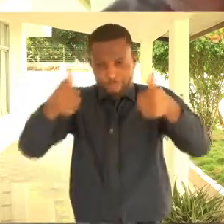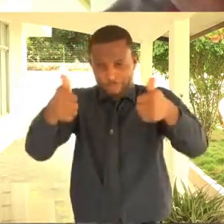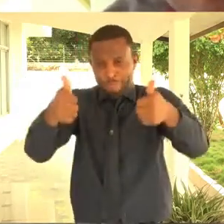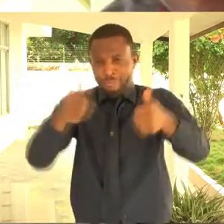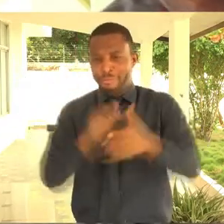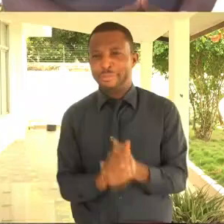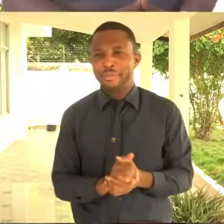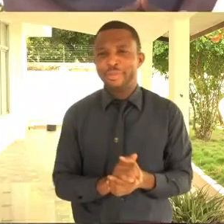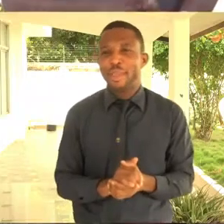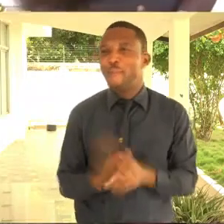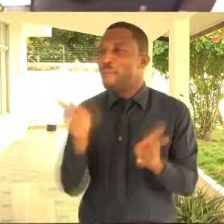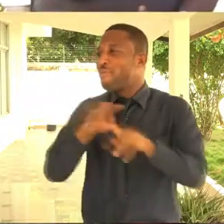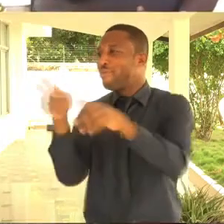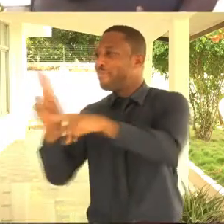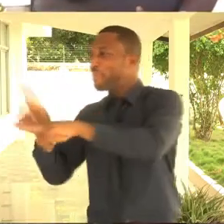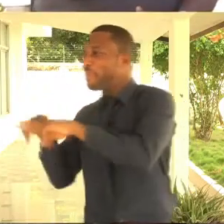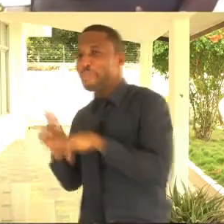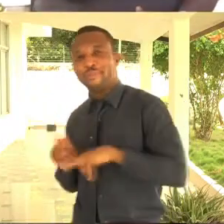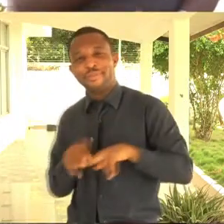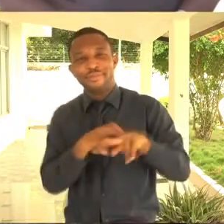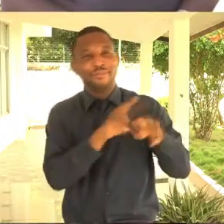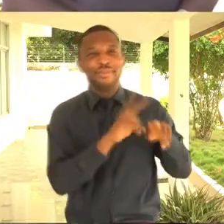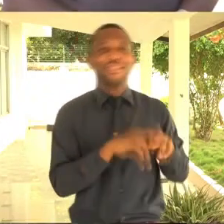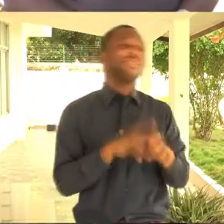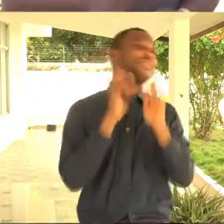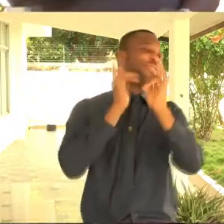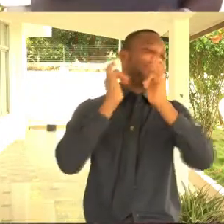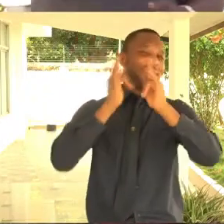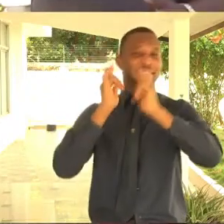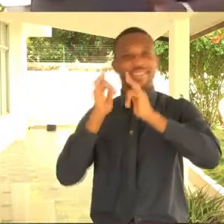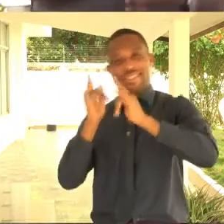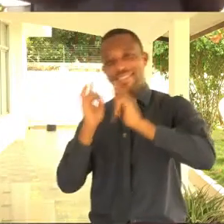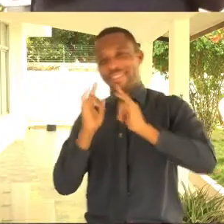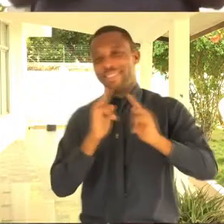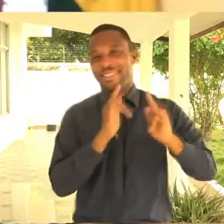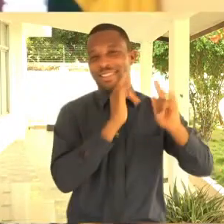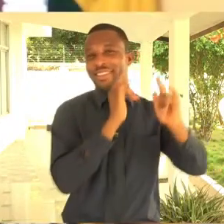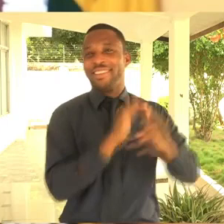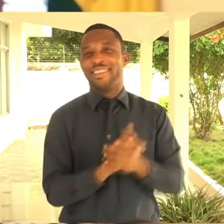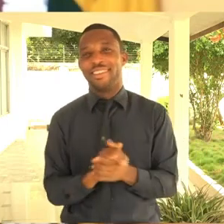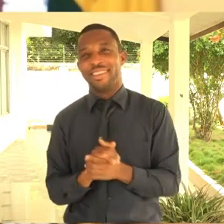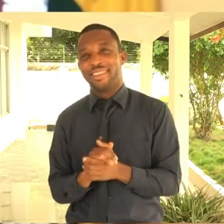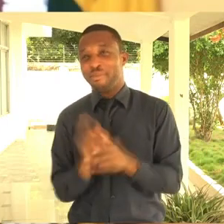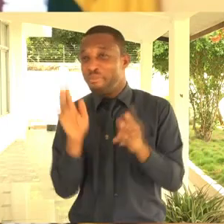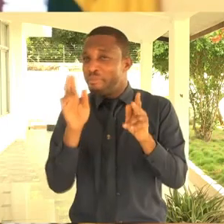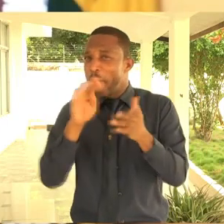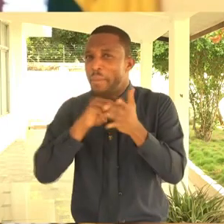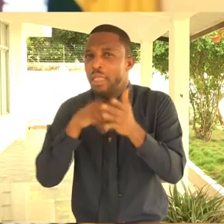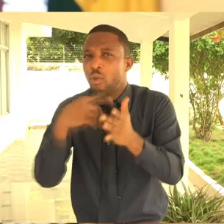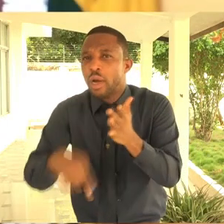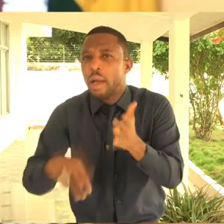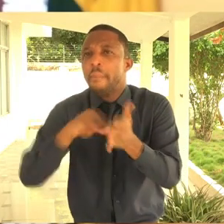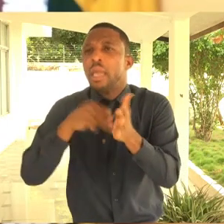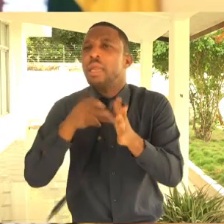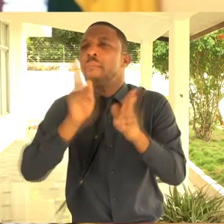are Ghanaian. And I said, yes. Okay, I don't want any South African here. You know, it was funny. We all cracked over it and the audience were,